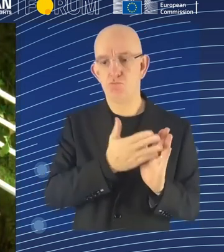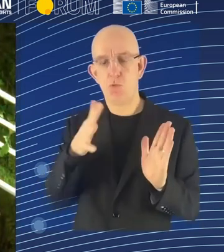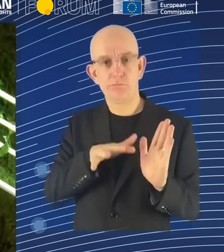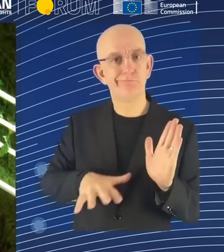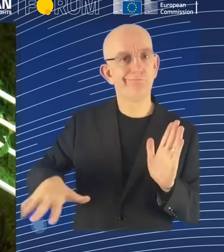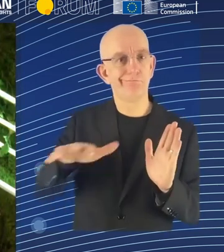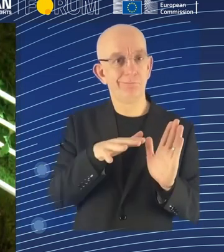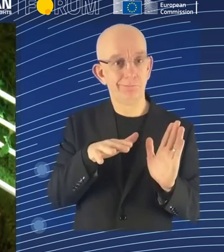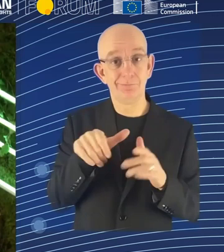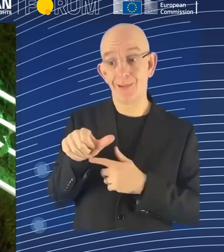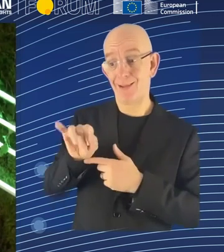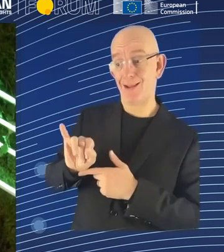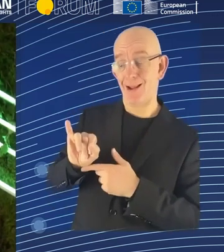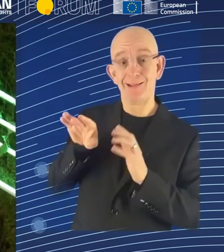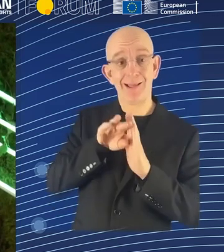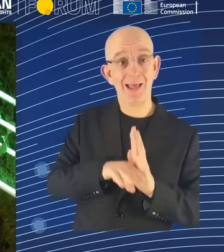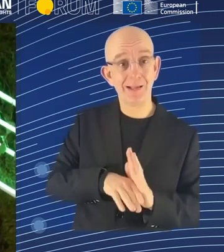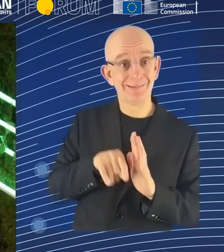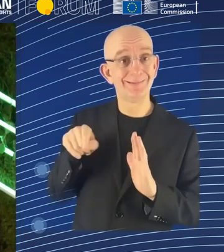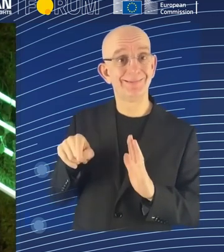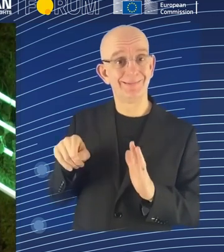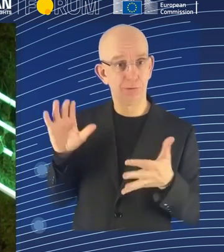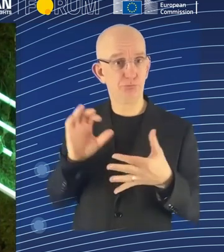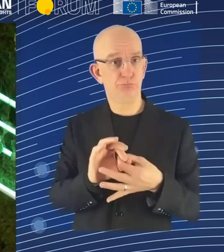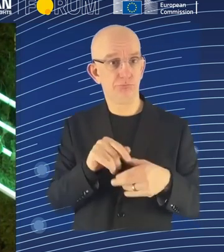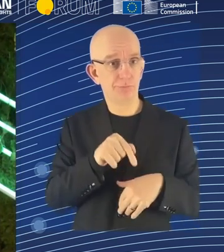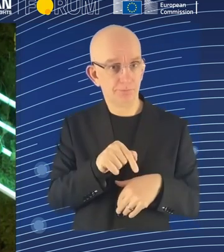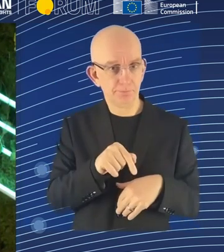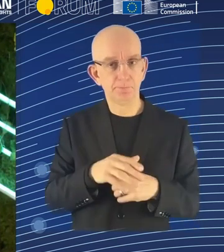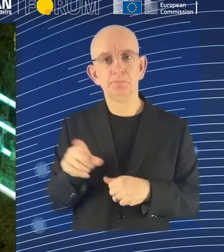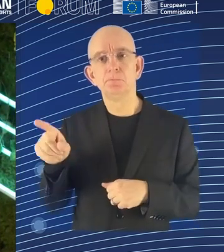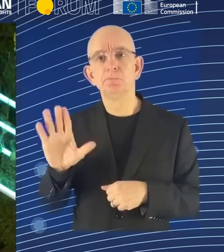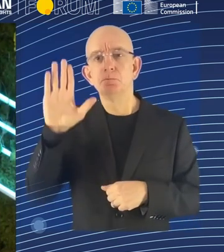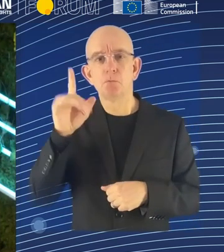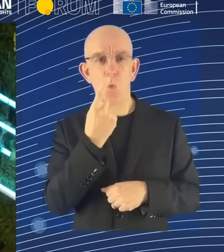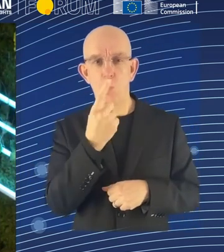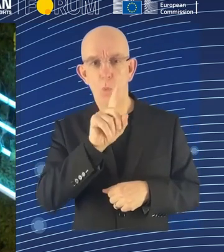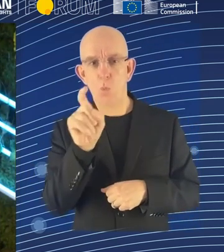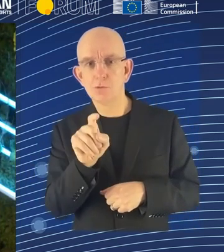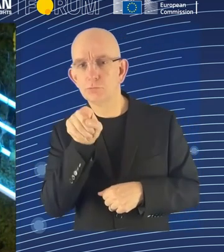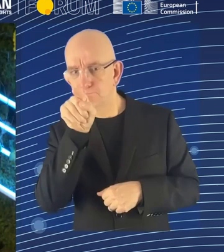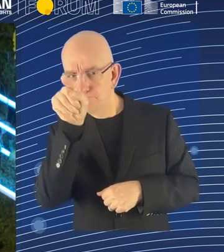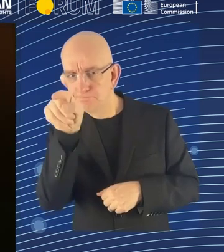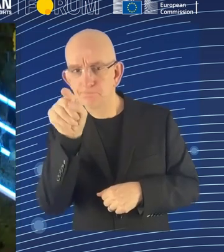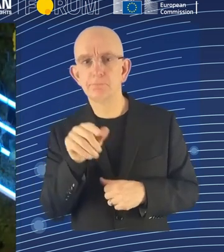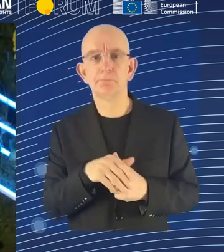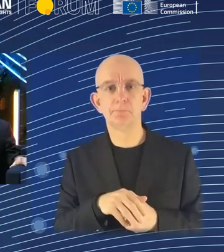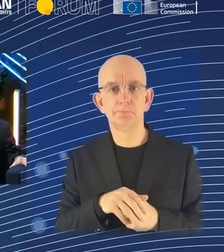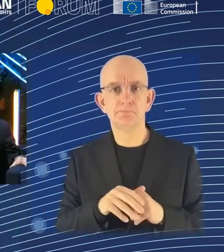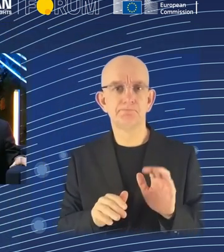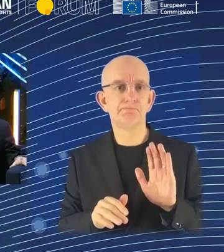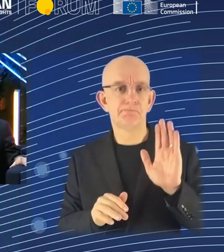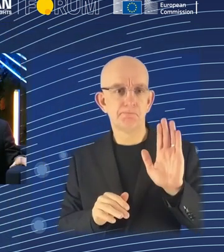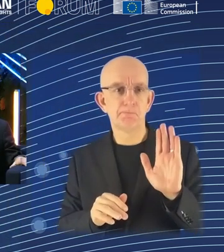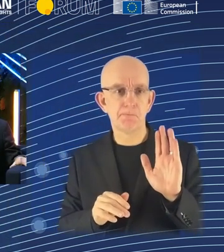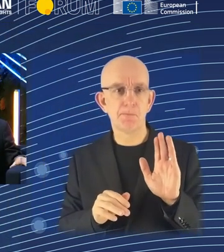And meanwhile, I will also read this one, which is coming up on Slido. How relevant is the differentiation between